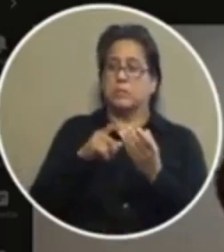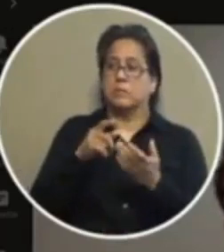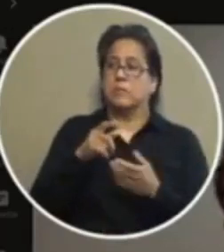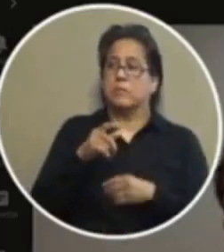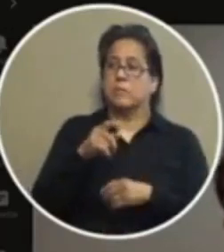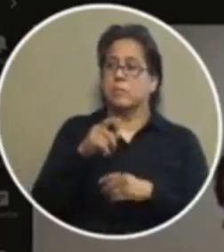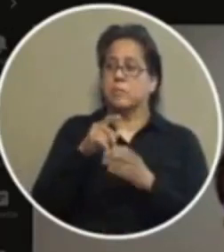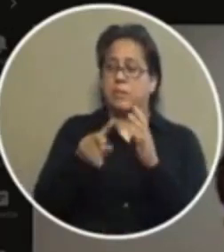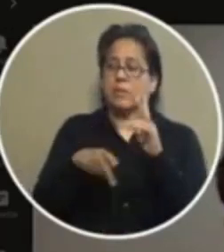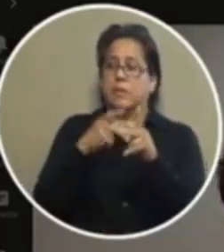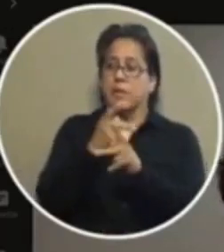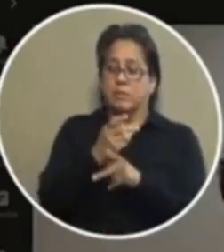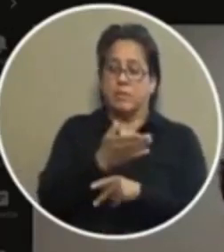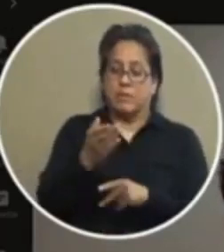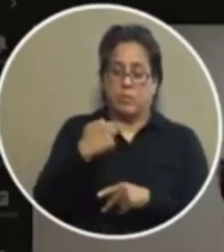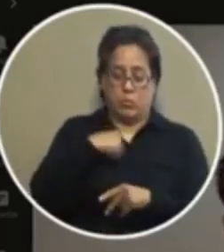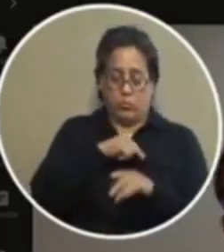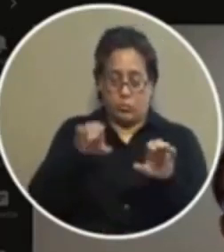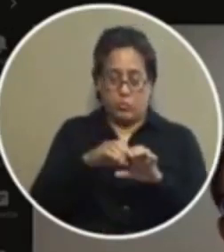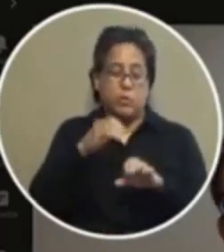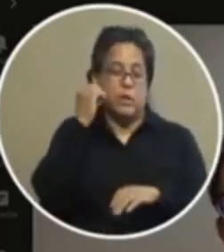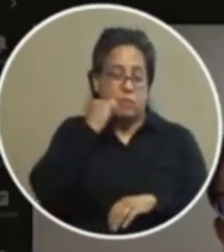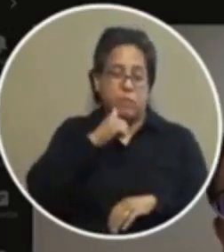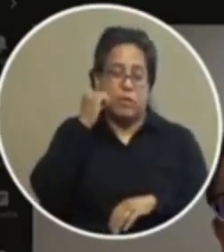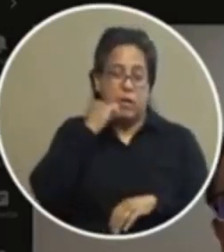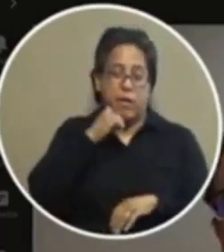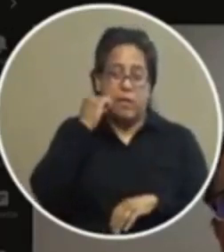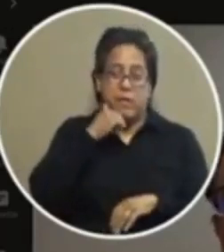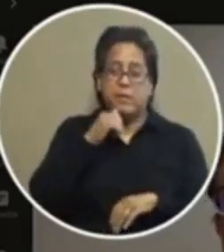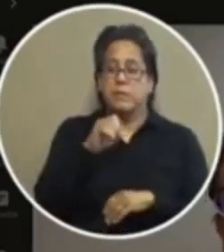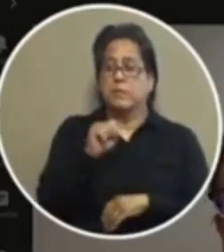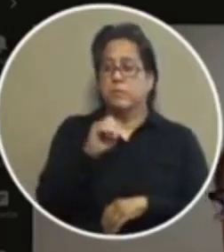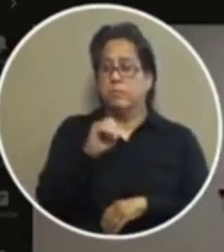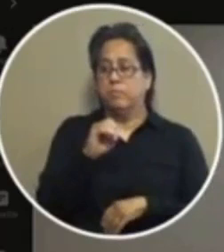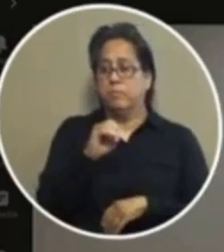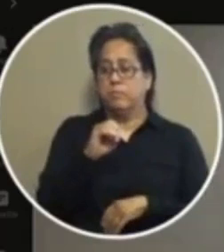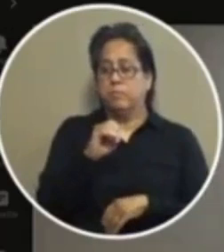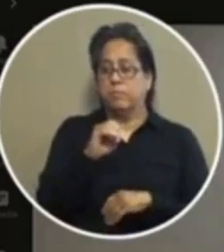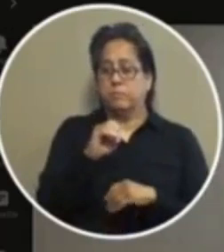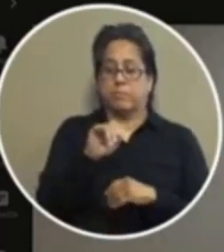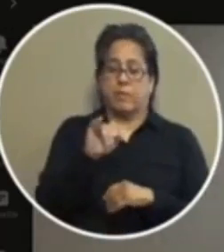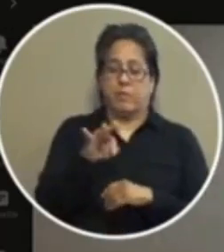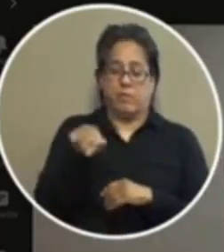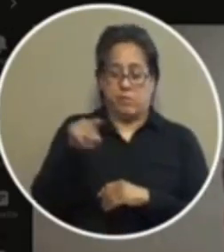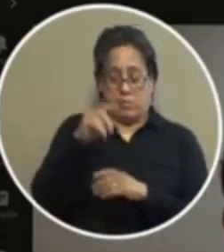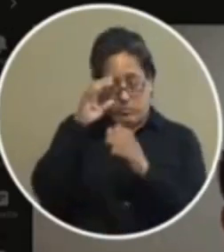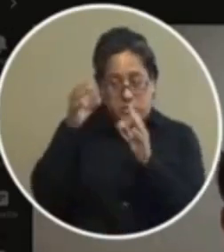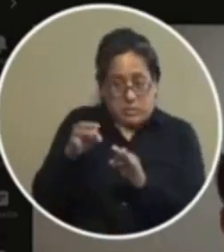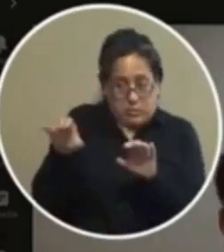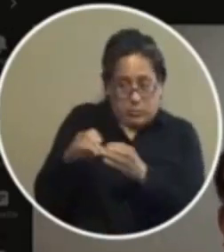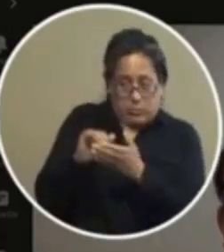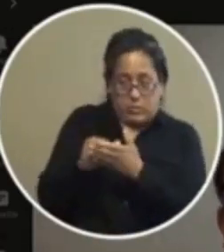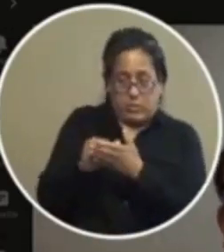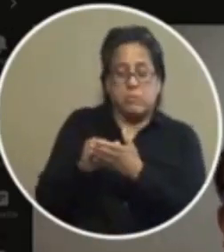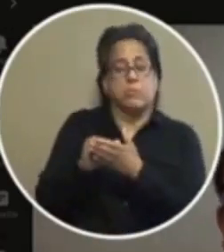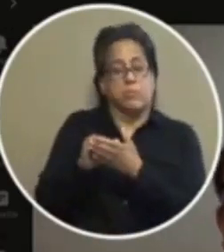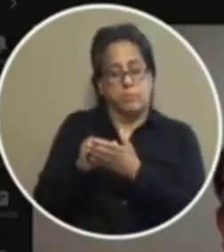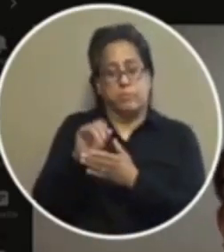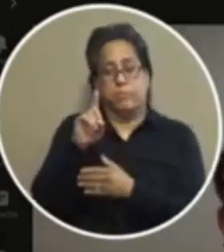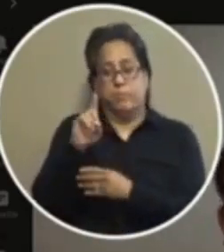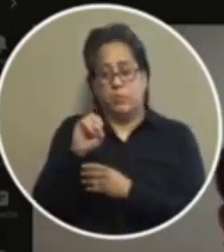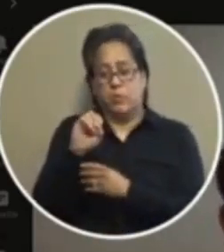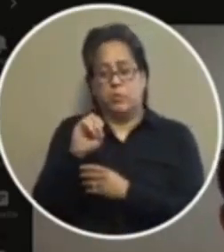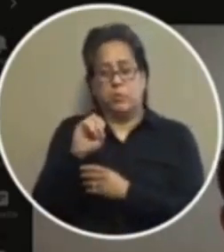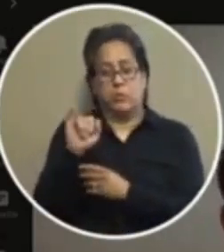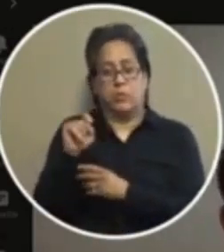the kind of thing that we do every day and so i'm i i just want you to when if you decide to do it just do it with just do it